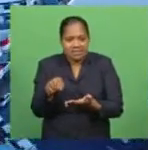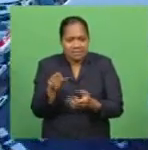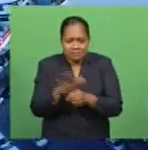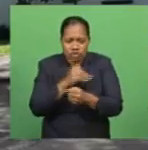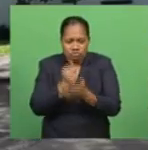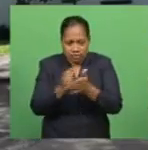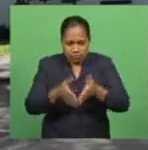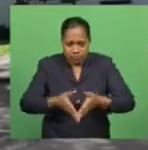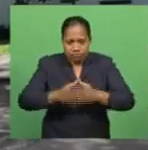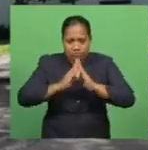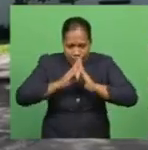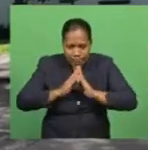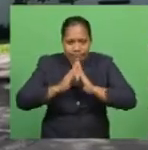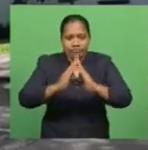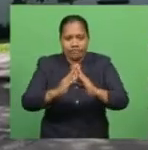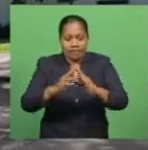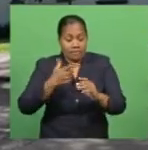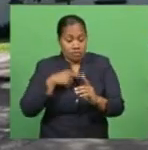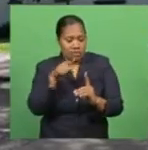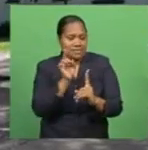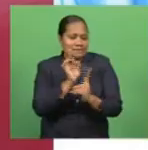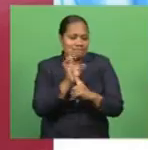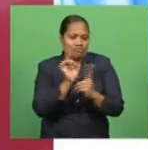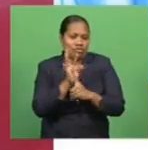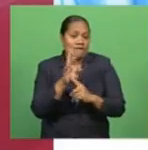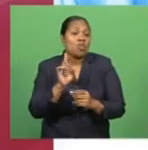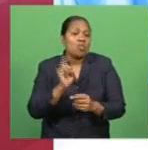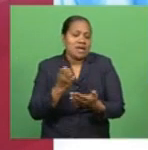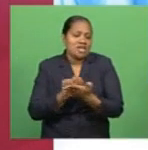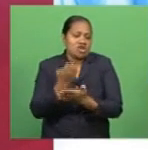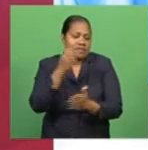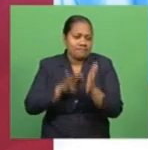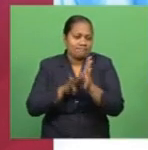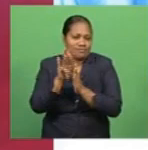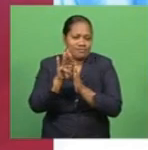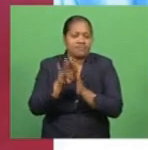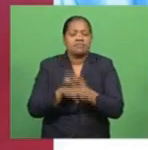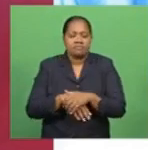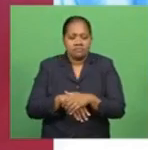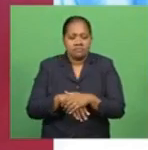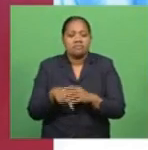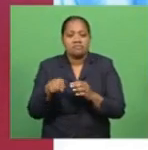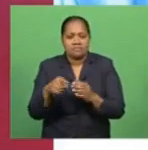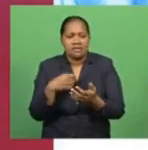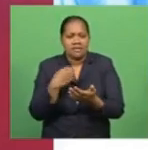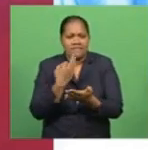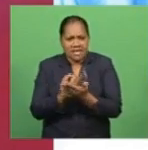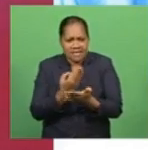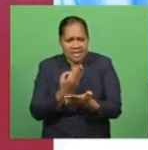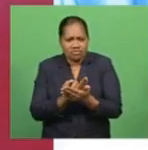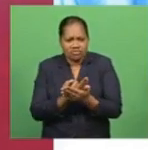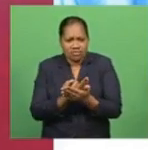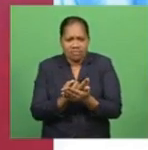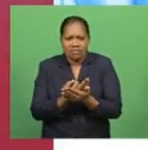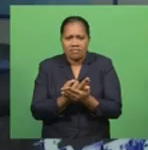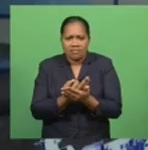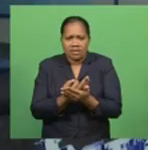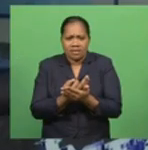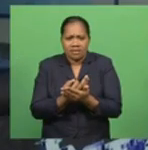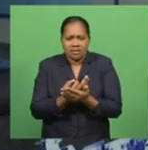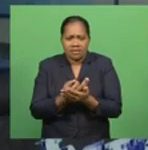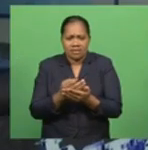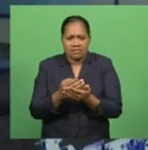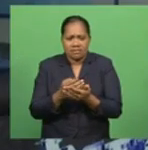possible as they play a critical role in economic growth. Access to available financial packages, refinancing,